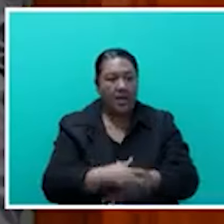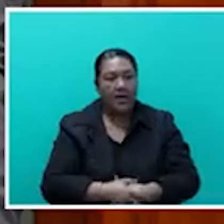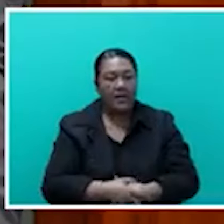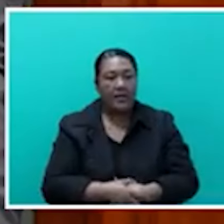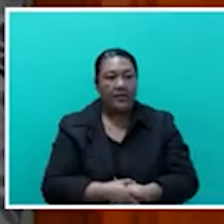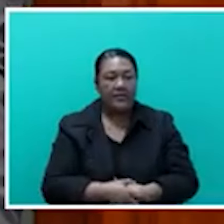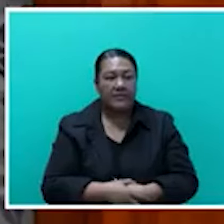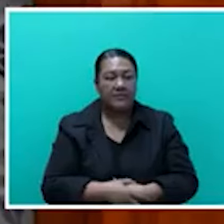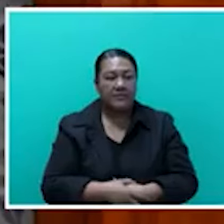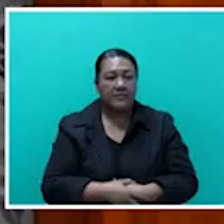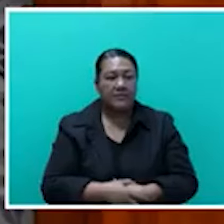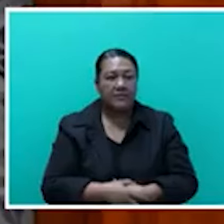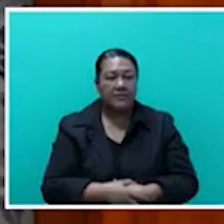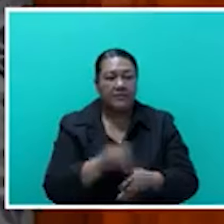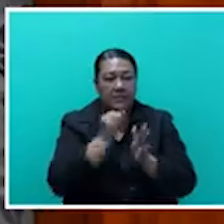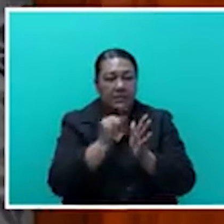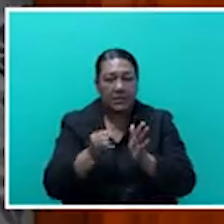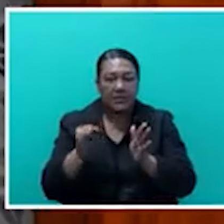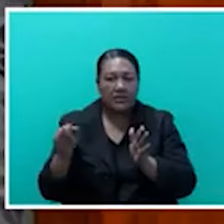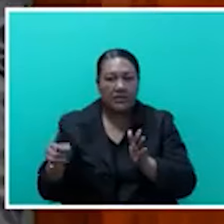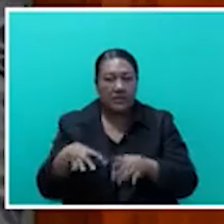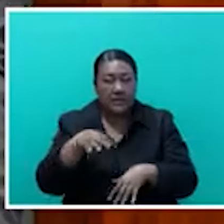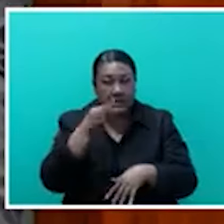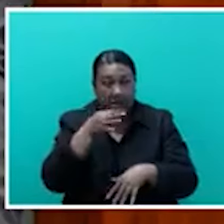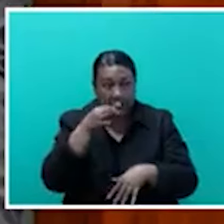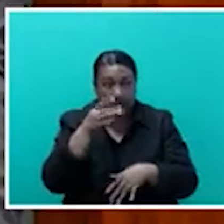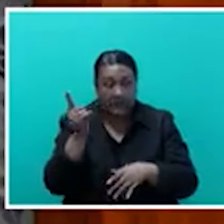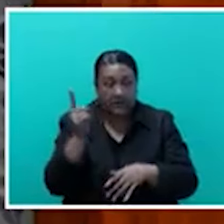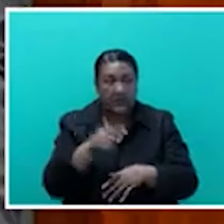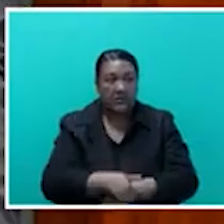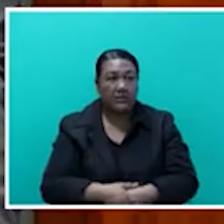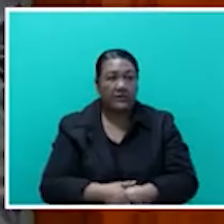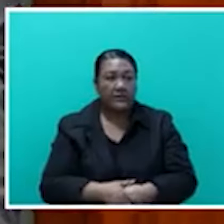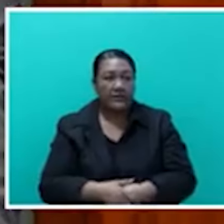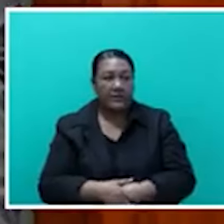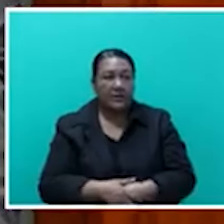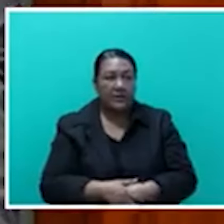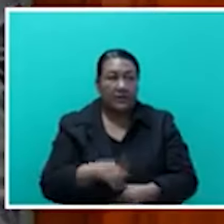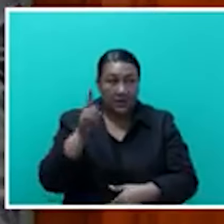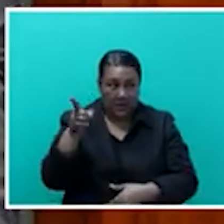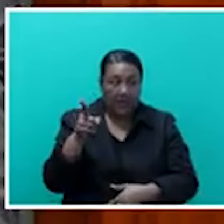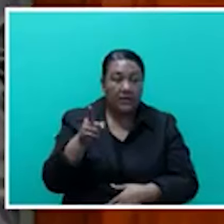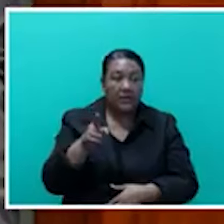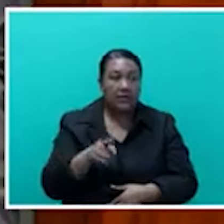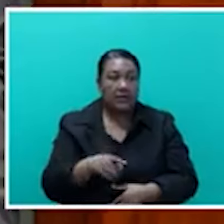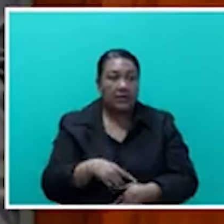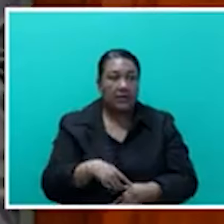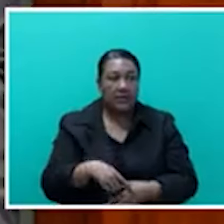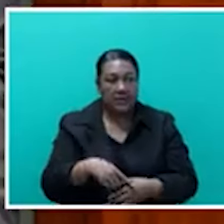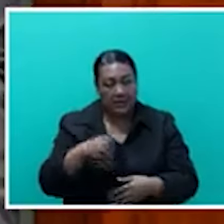that the Honourable Minister has spoken about earlier. They are certainly experts in that particular area and I hope the Minister